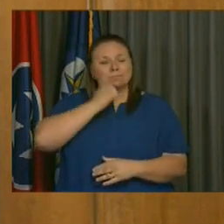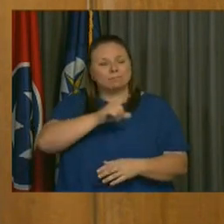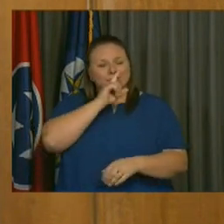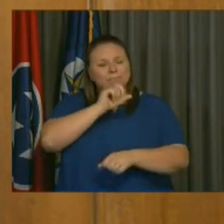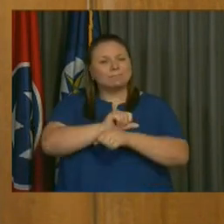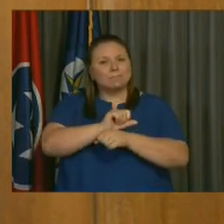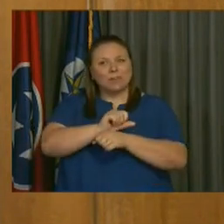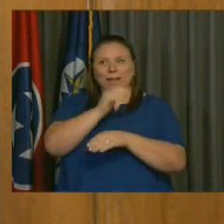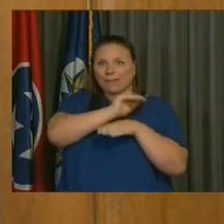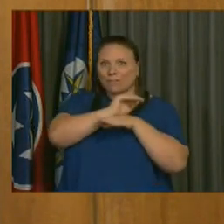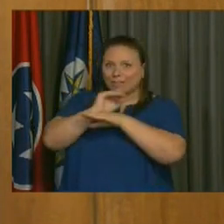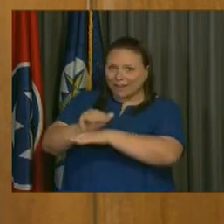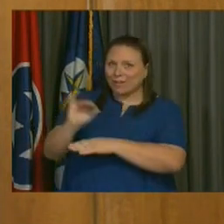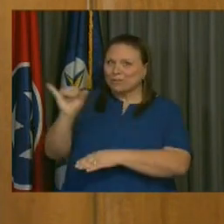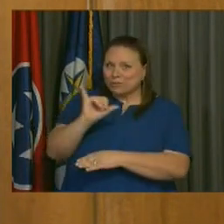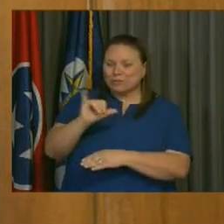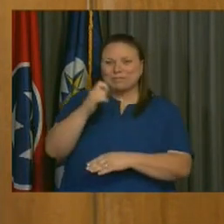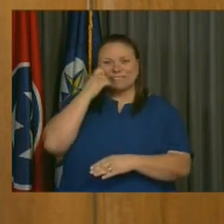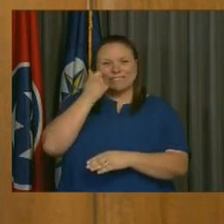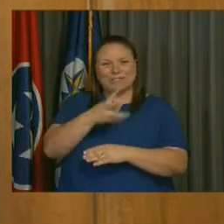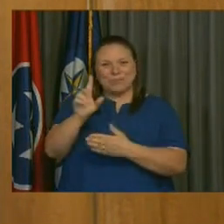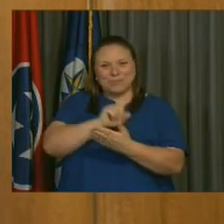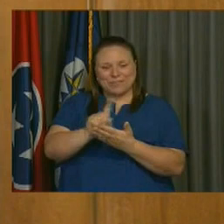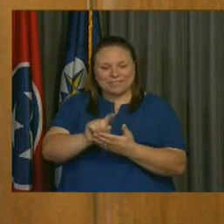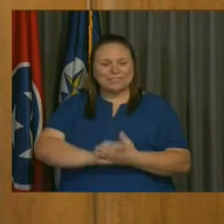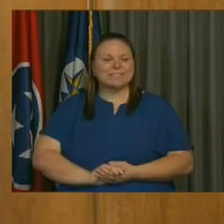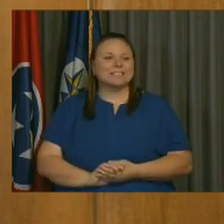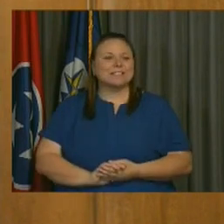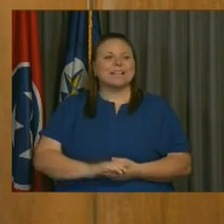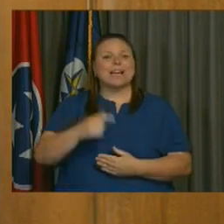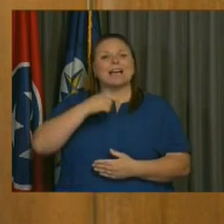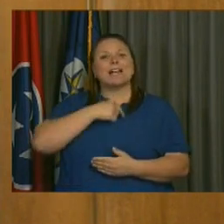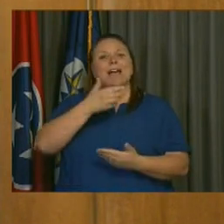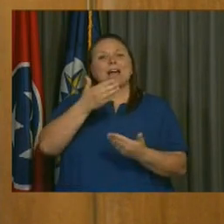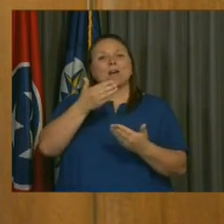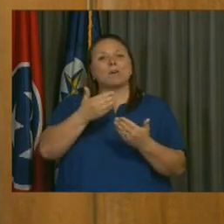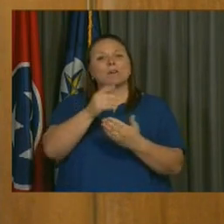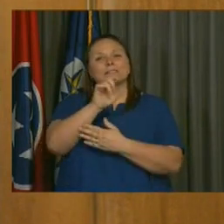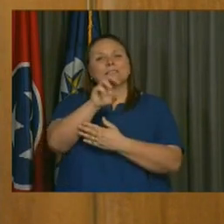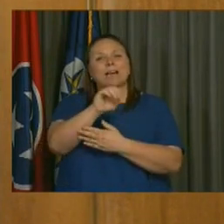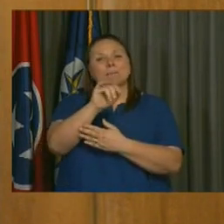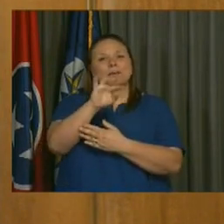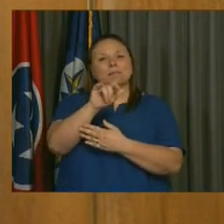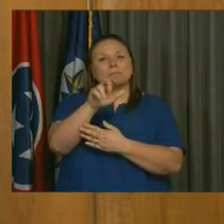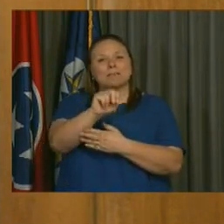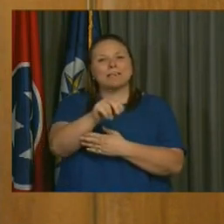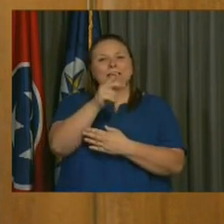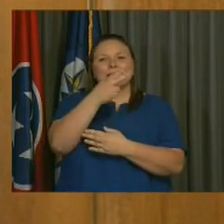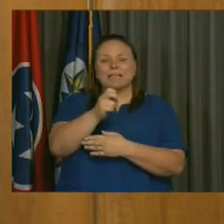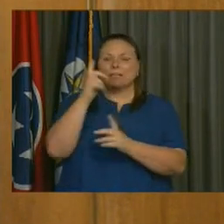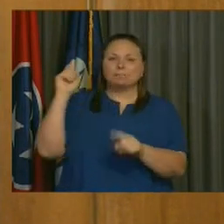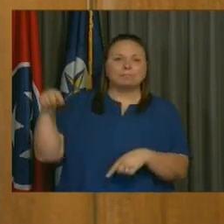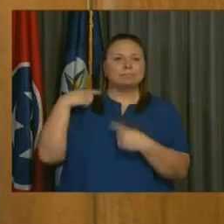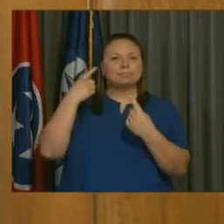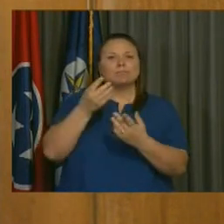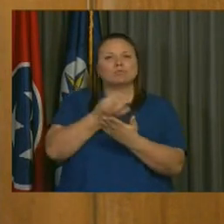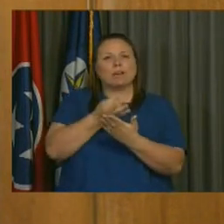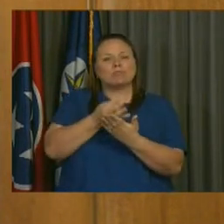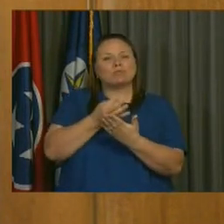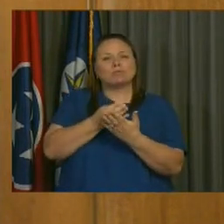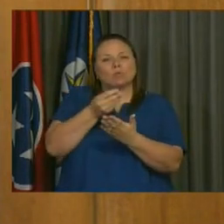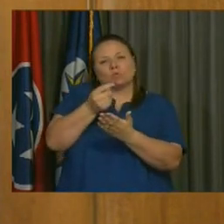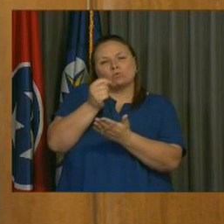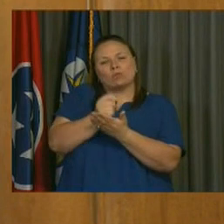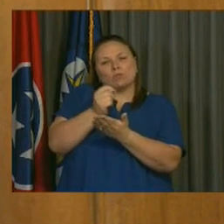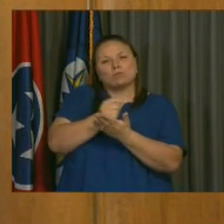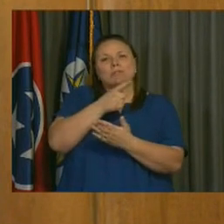frankly every night for the last few weeks. And our incoming budget director, Tom Edelman, who has been a long-time Metro treasurer and whose steady